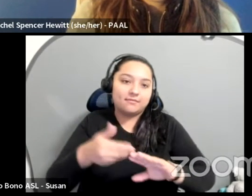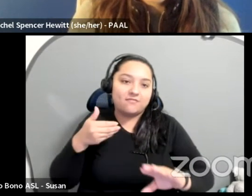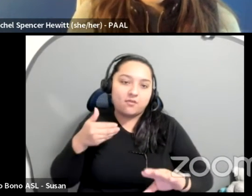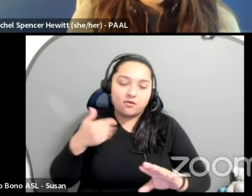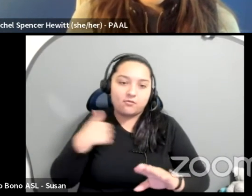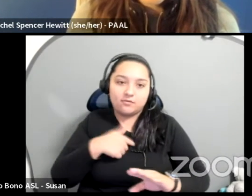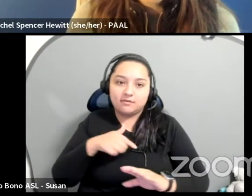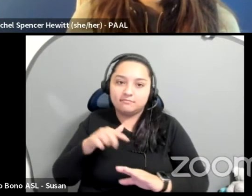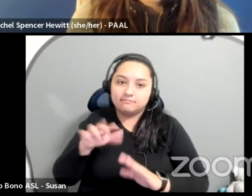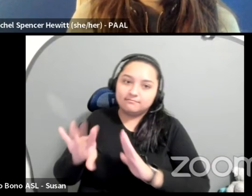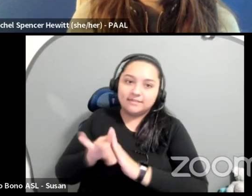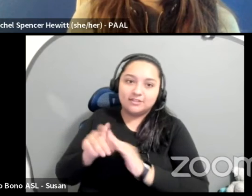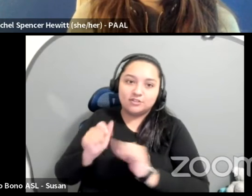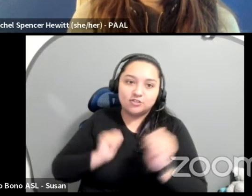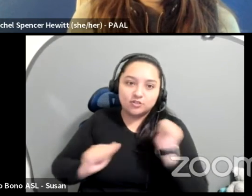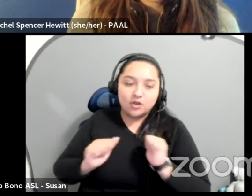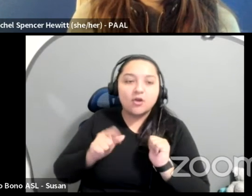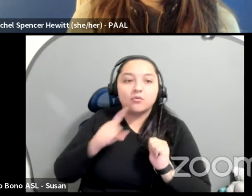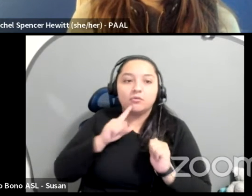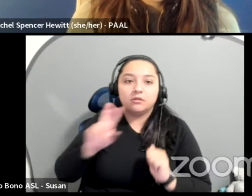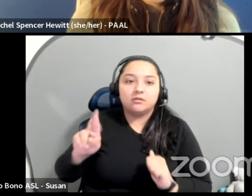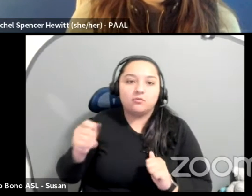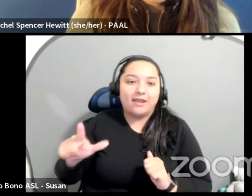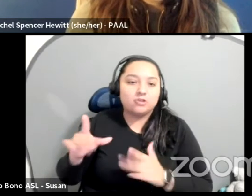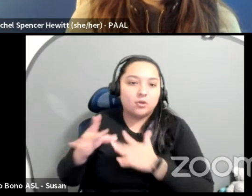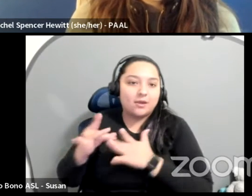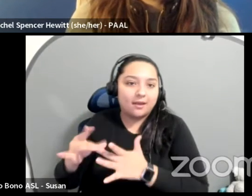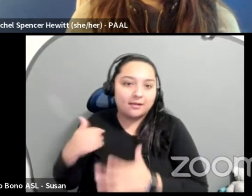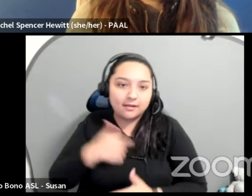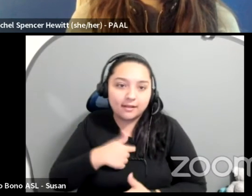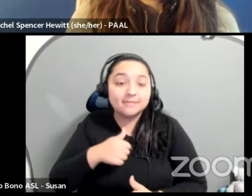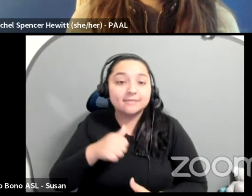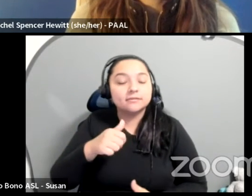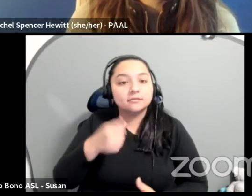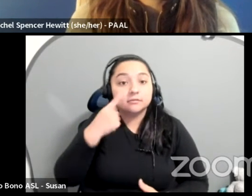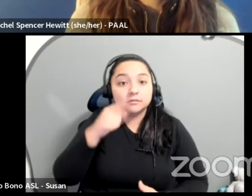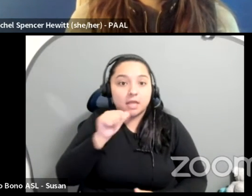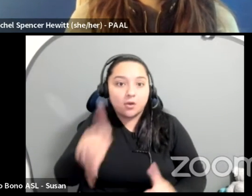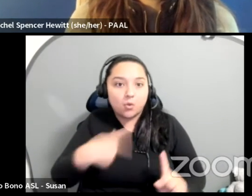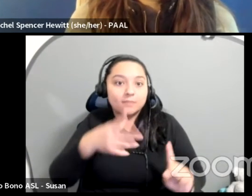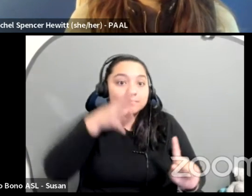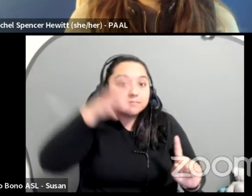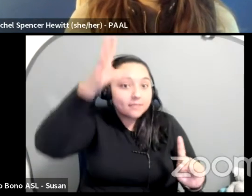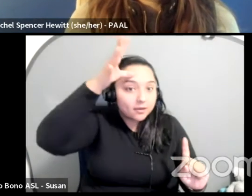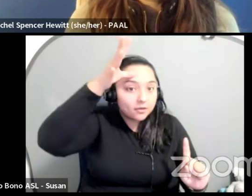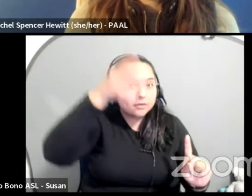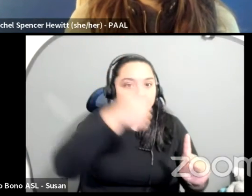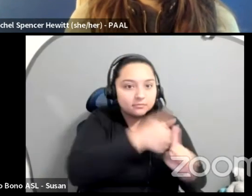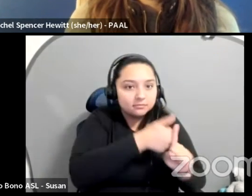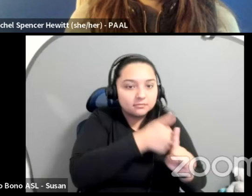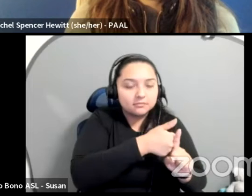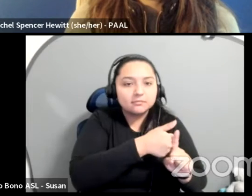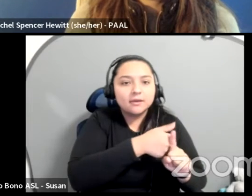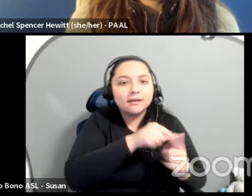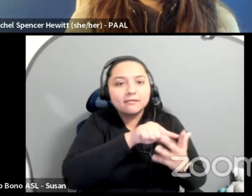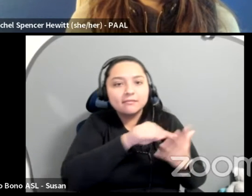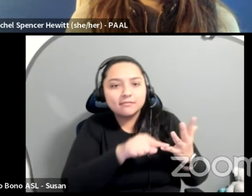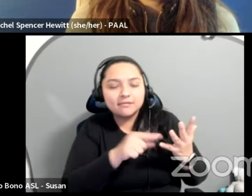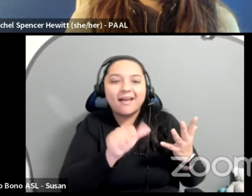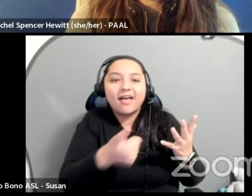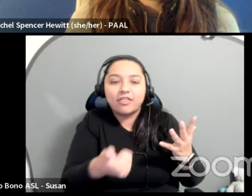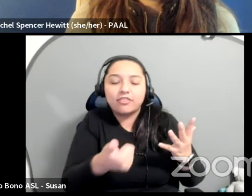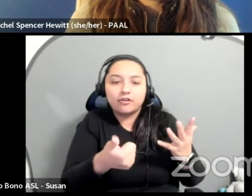guidance that it wasn't just about parents. How can we be even more inclusive than that? And so, uh, the project is really about